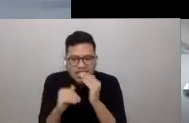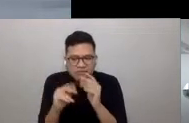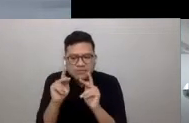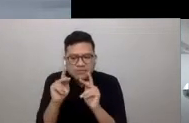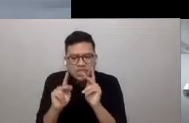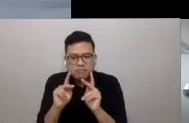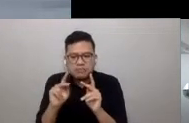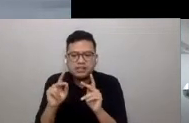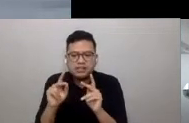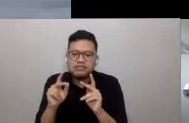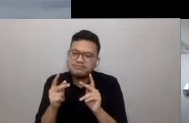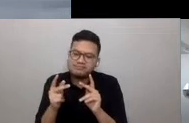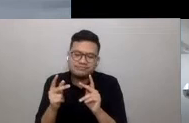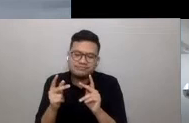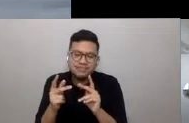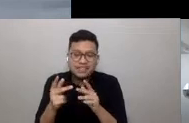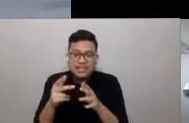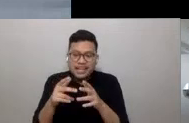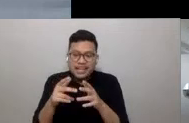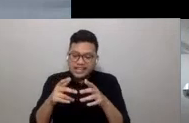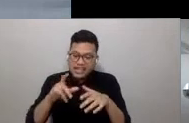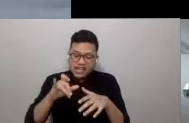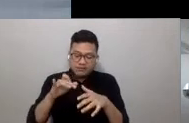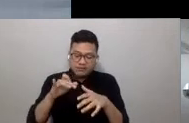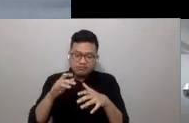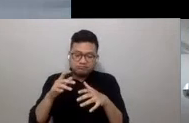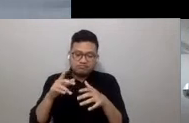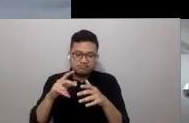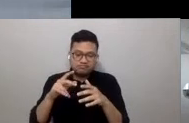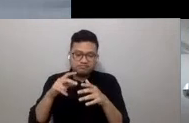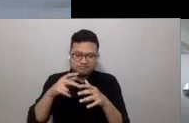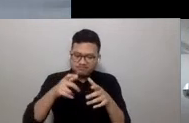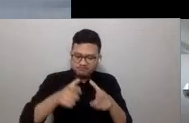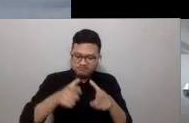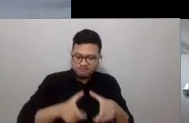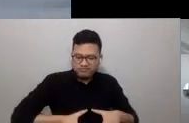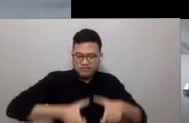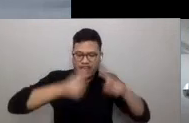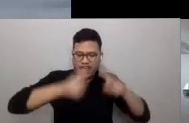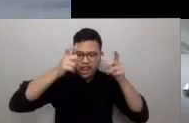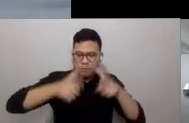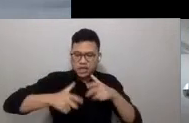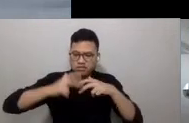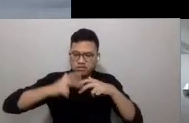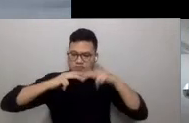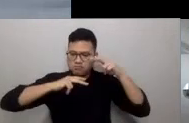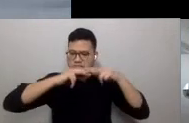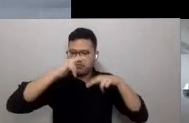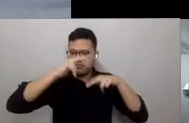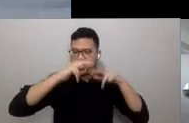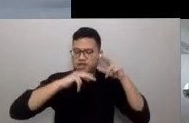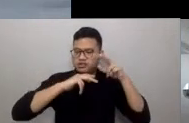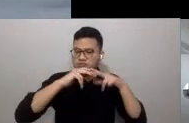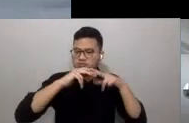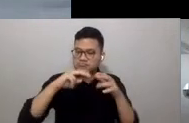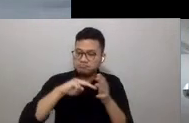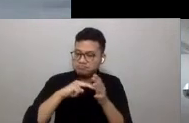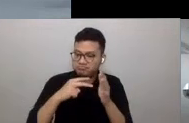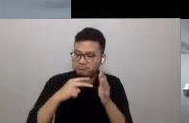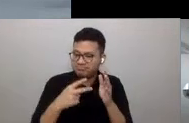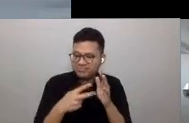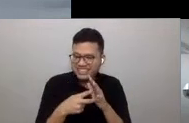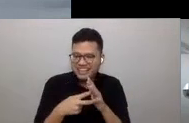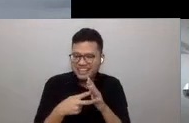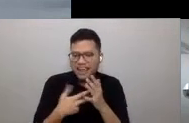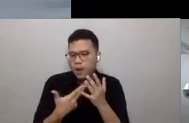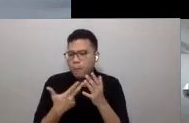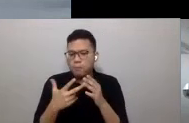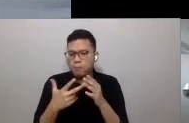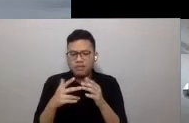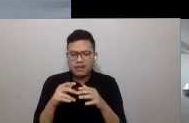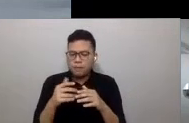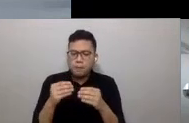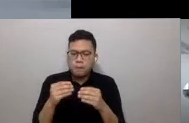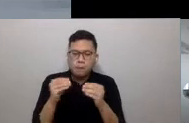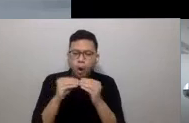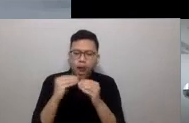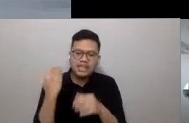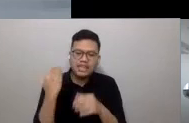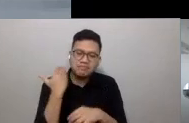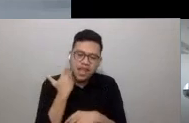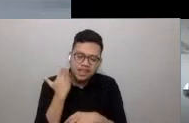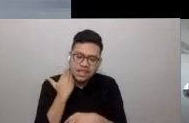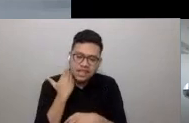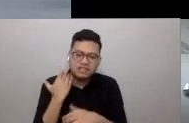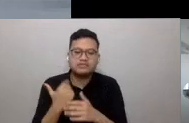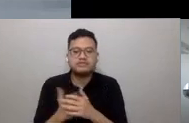developments unaffordable. We should balance the short-term need for less dense spaces and places with long-term